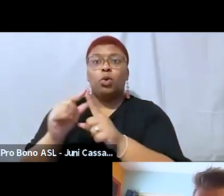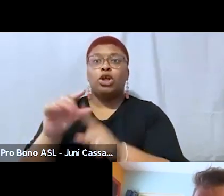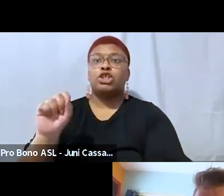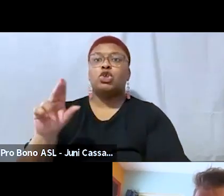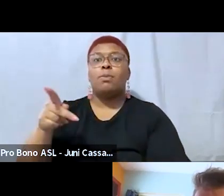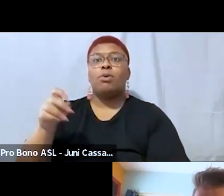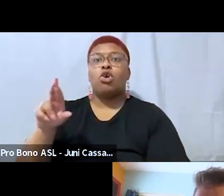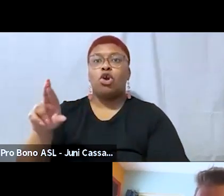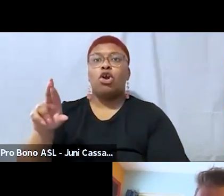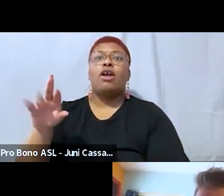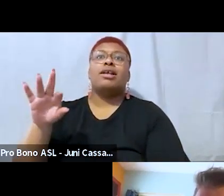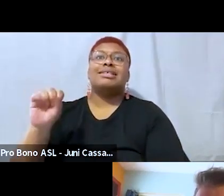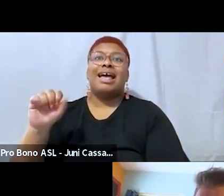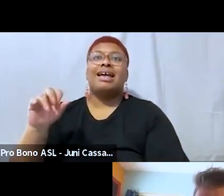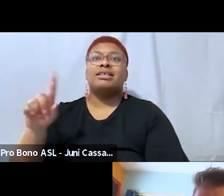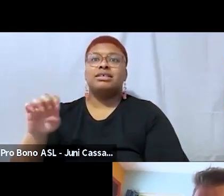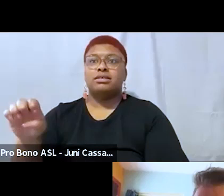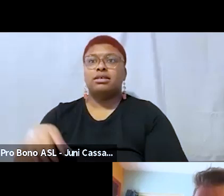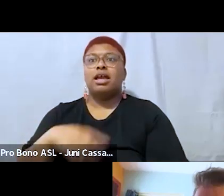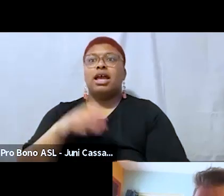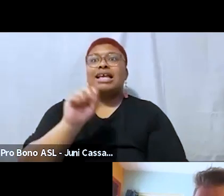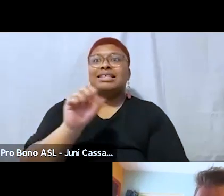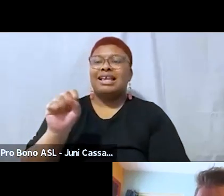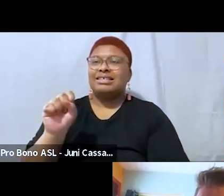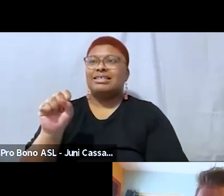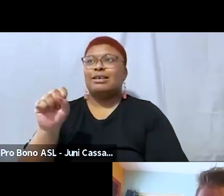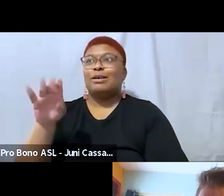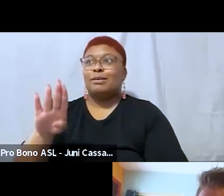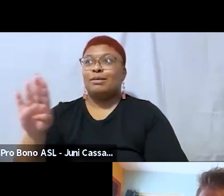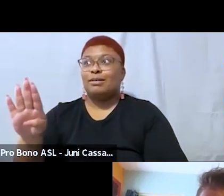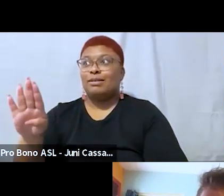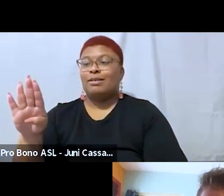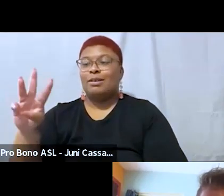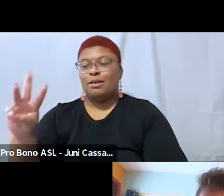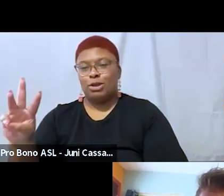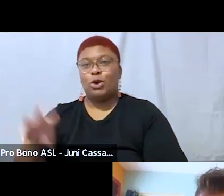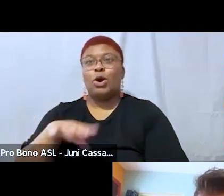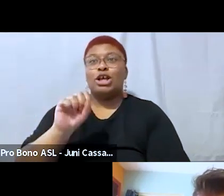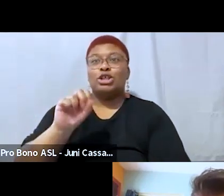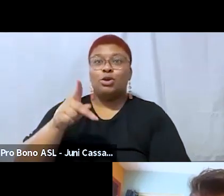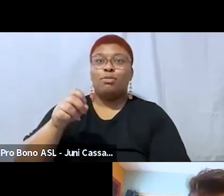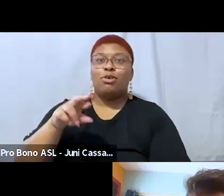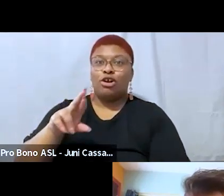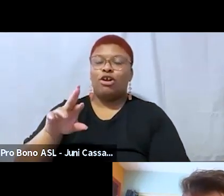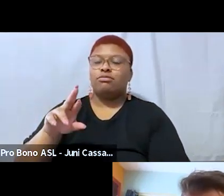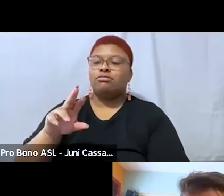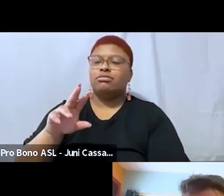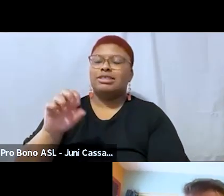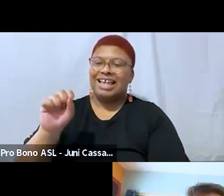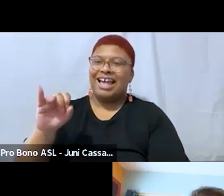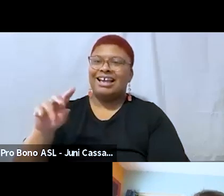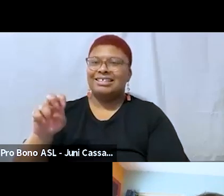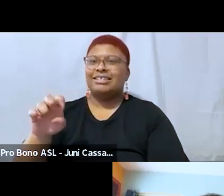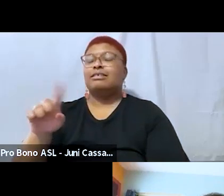ssbbw super size big beautiful woman um as some of the terminology in in nafa predating the the term super fat